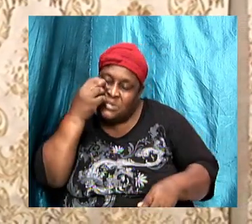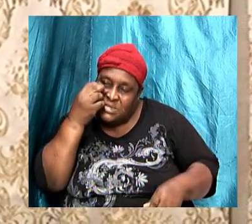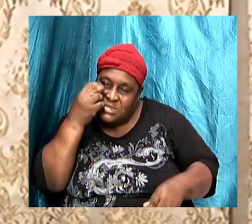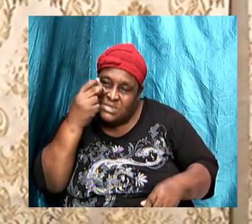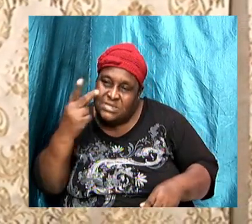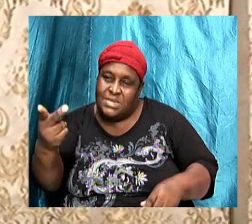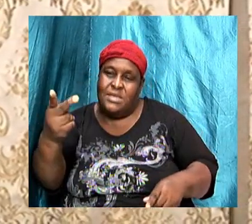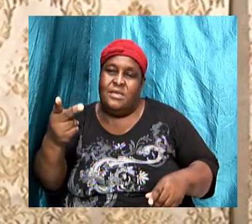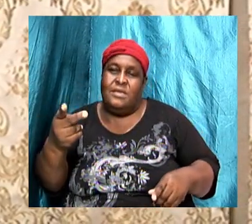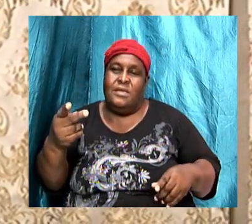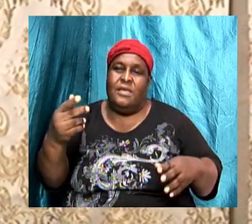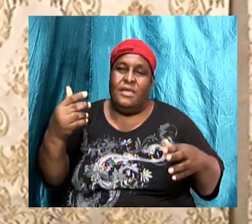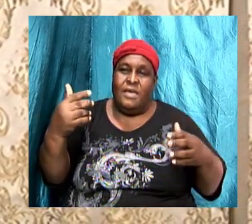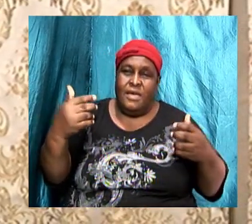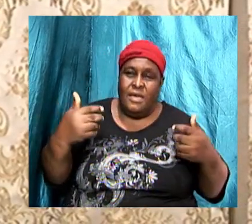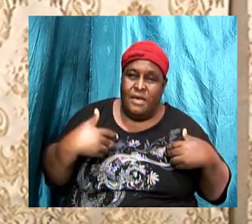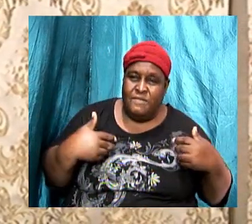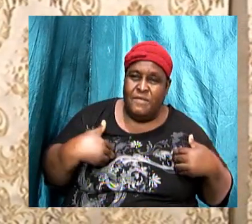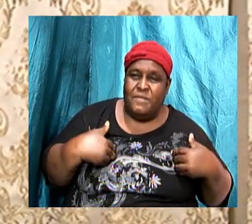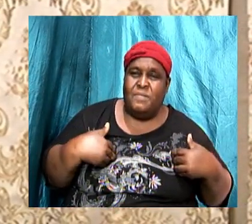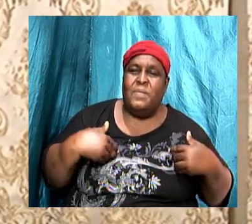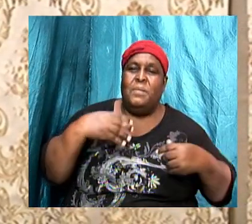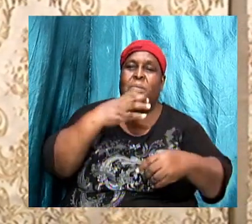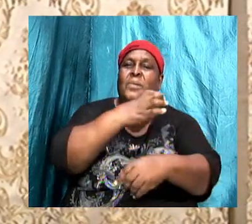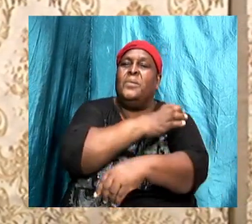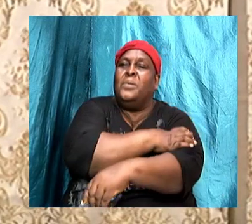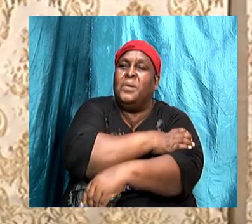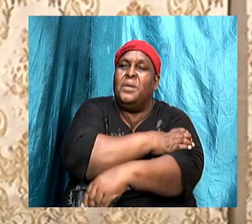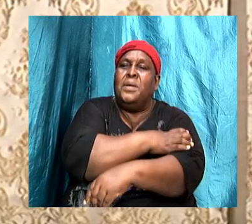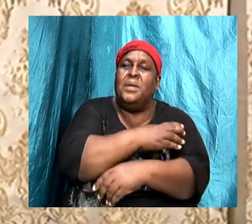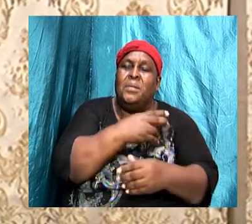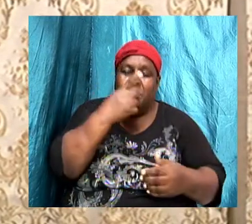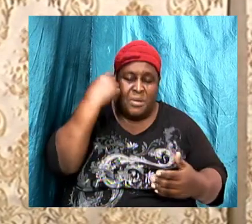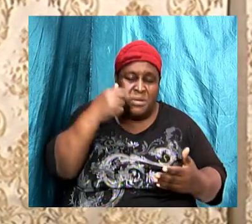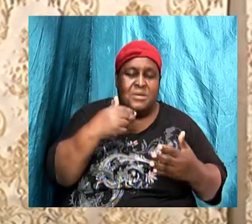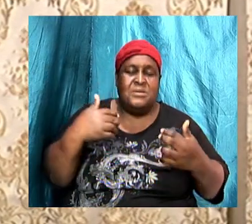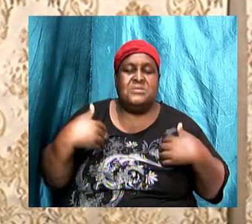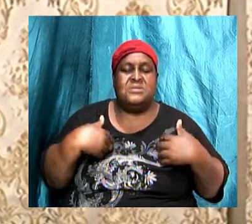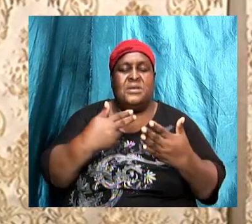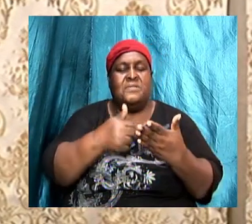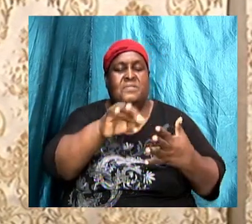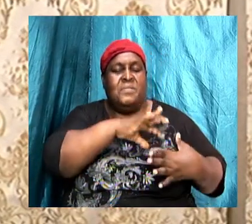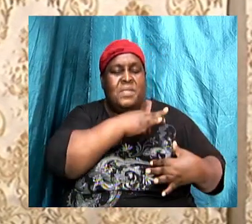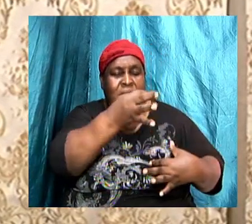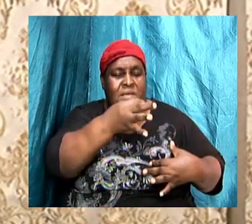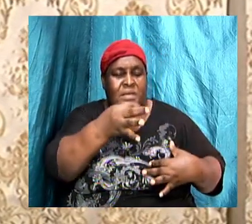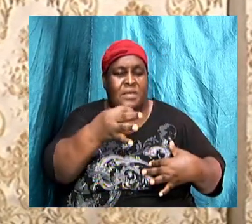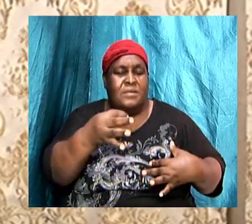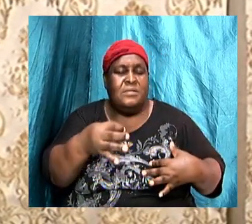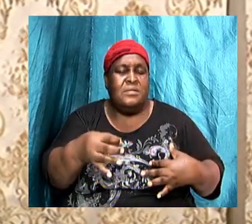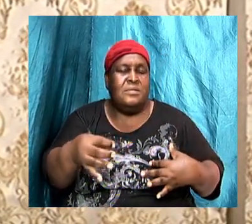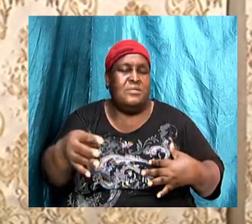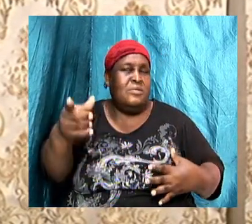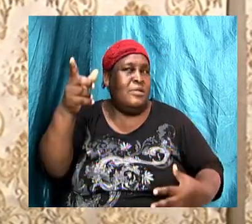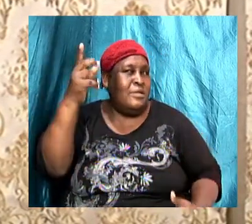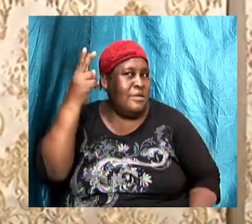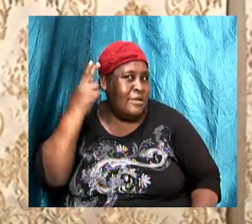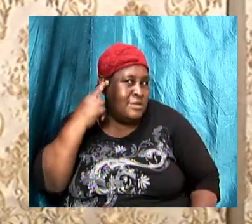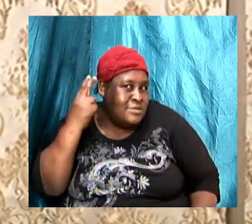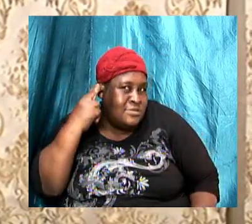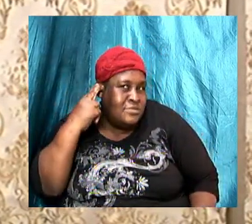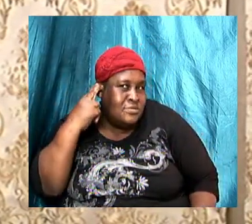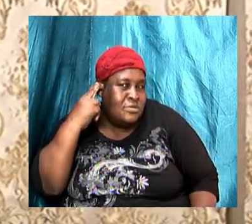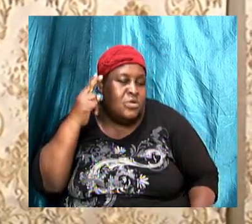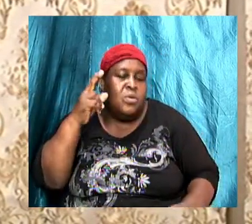capacity and they had the power because they had the Holy Ghost to take heed to the warnings of Jesus